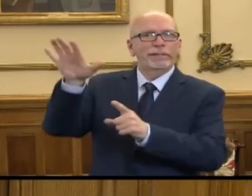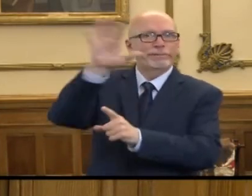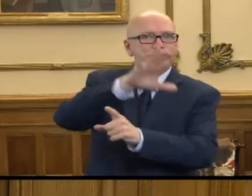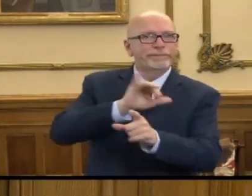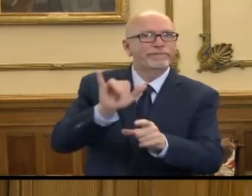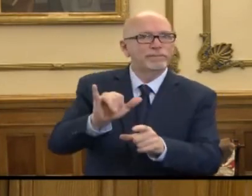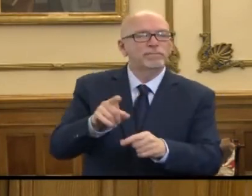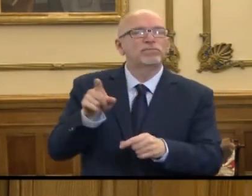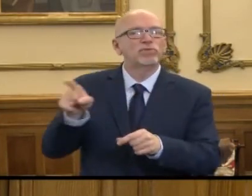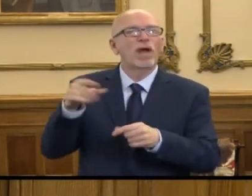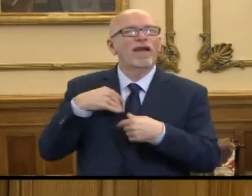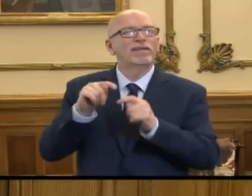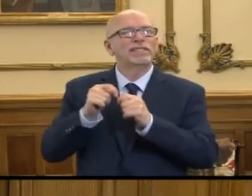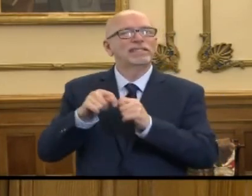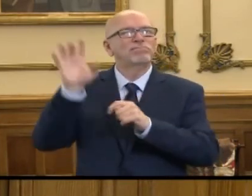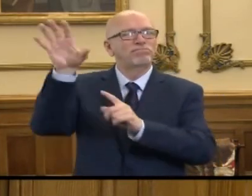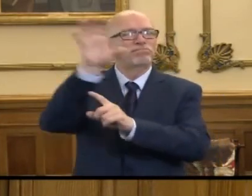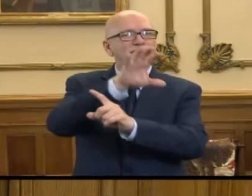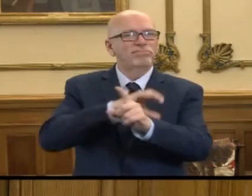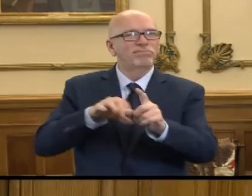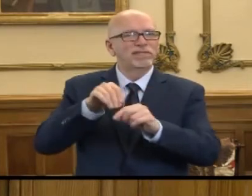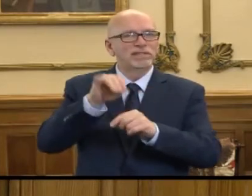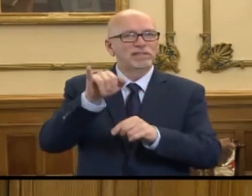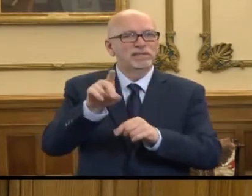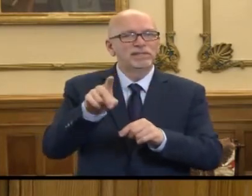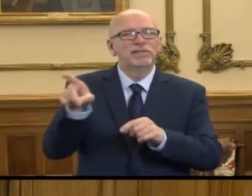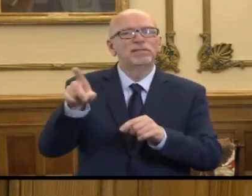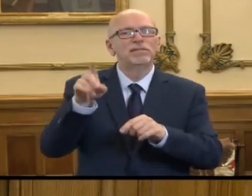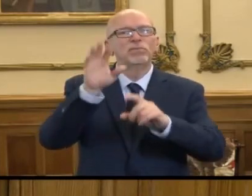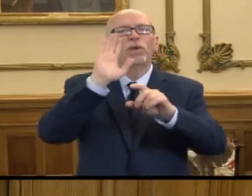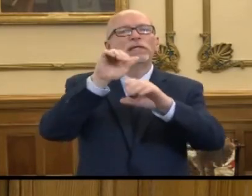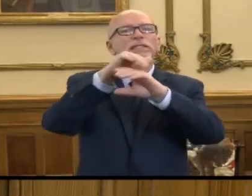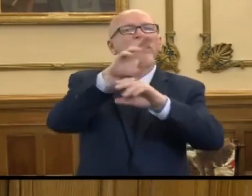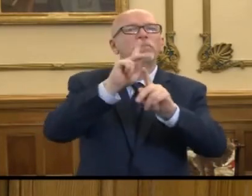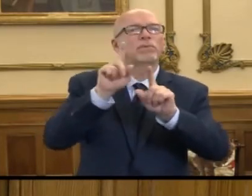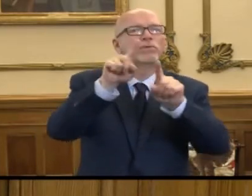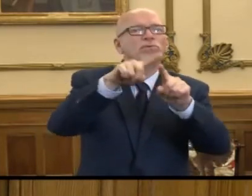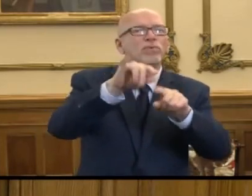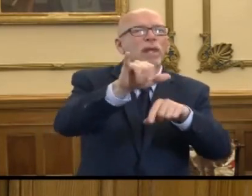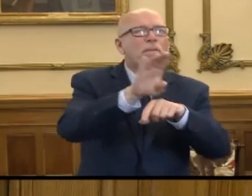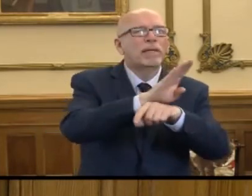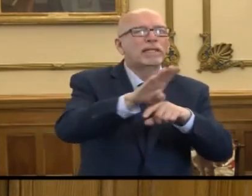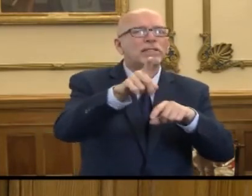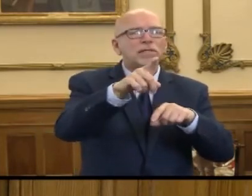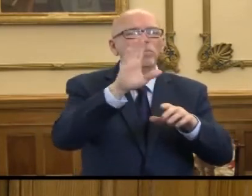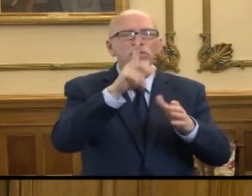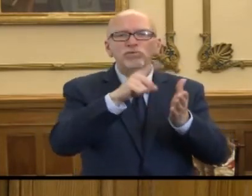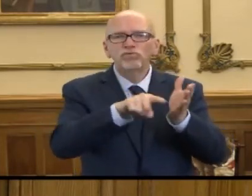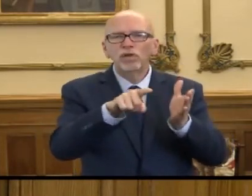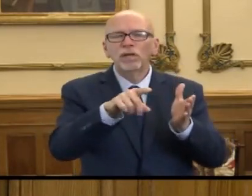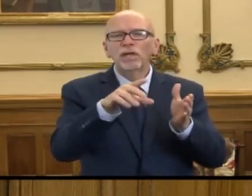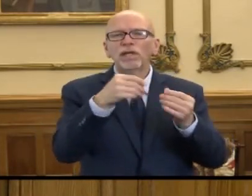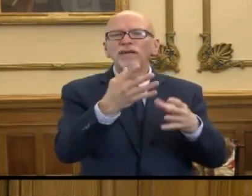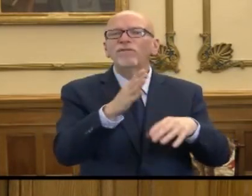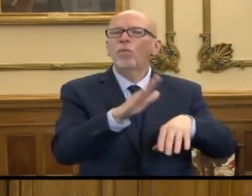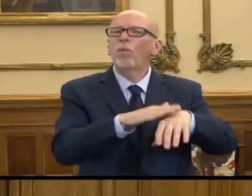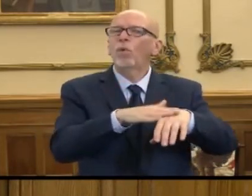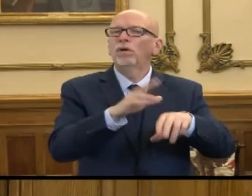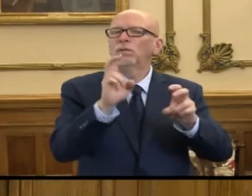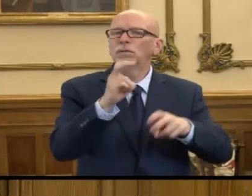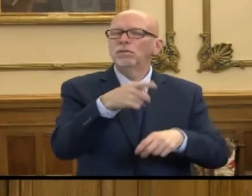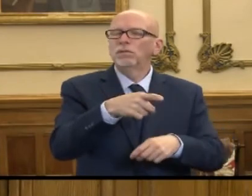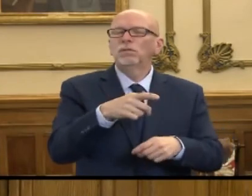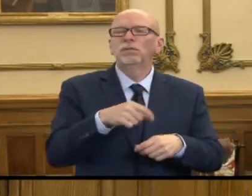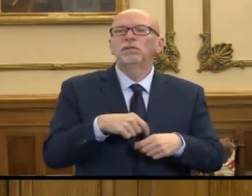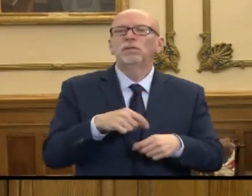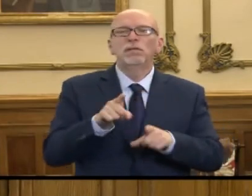their teams around the state, sending folks out to different businesses to give warnings. And as